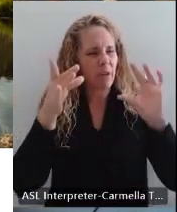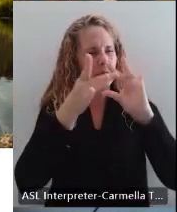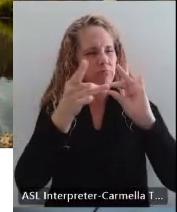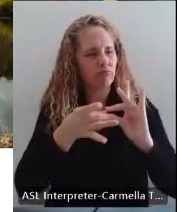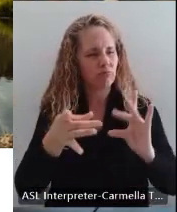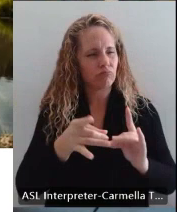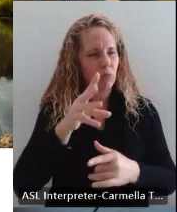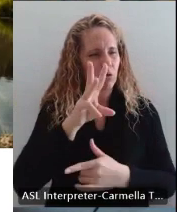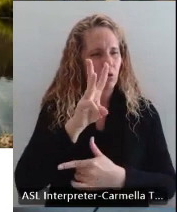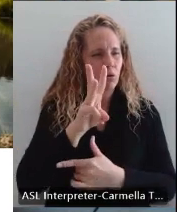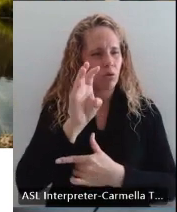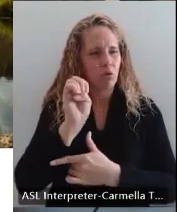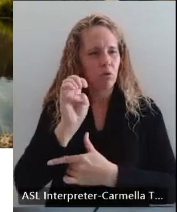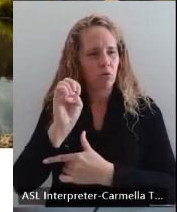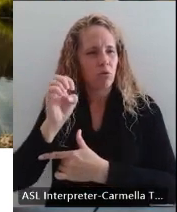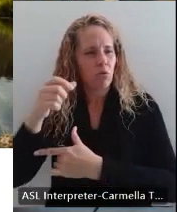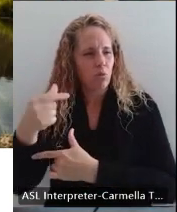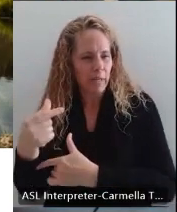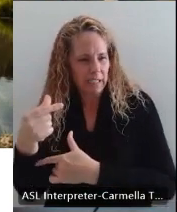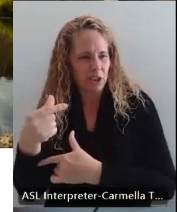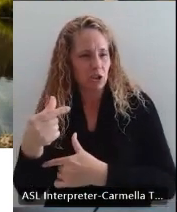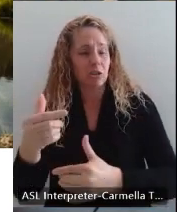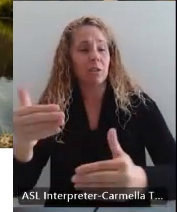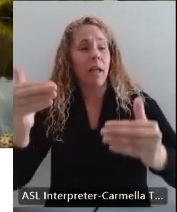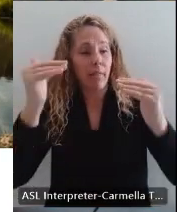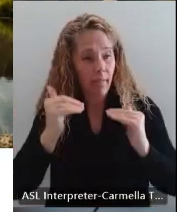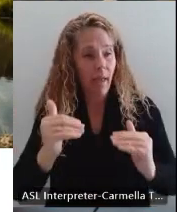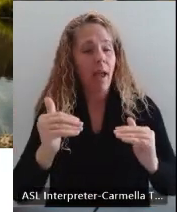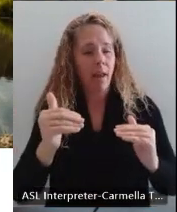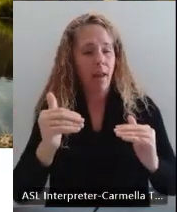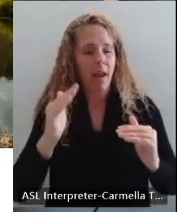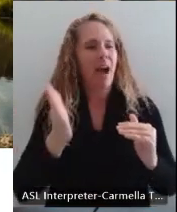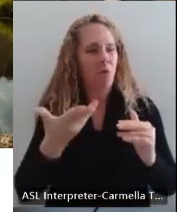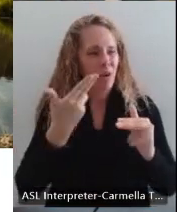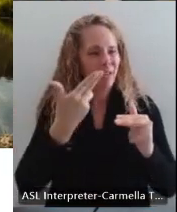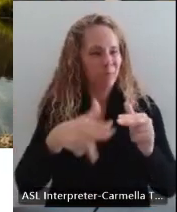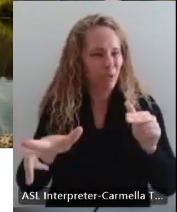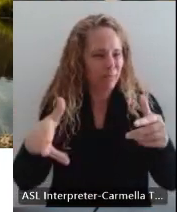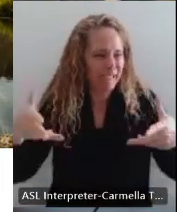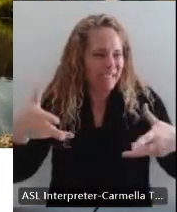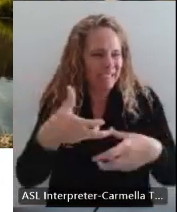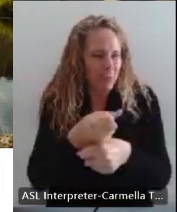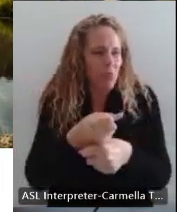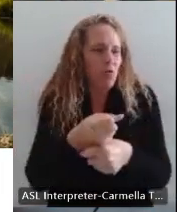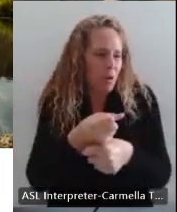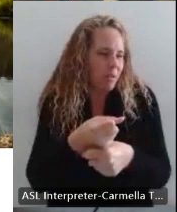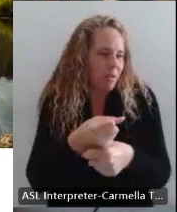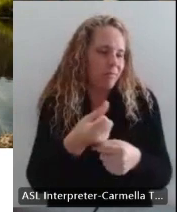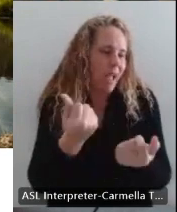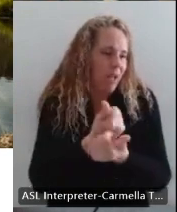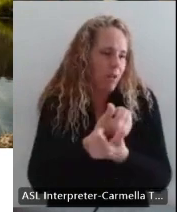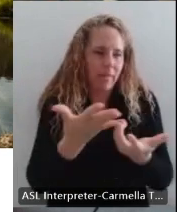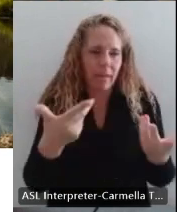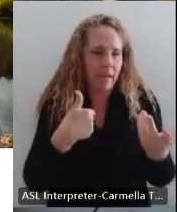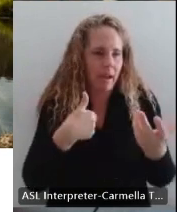WEAGE, and then I'll give you a brief summary of what we covered.